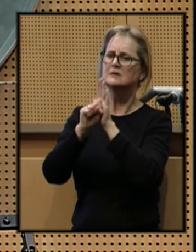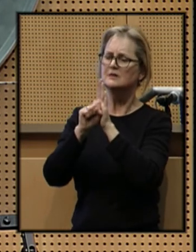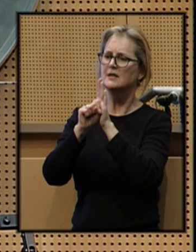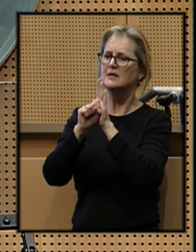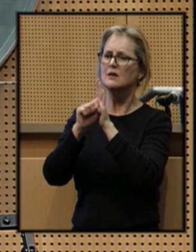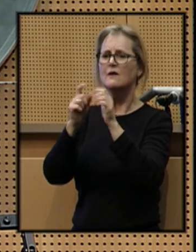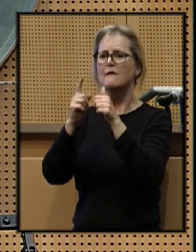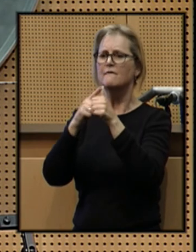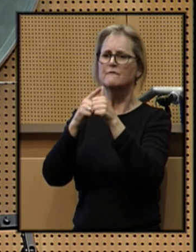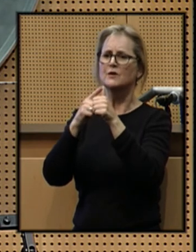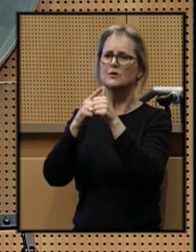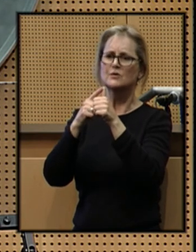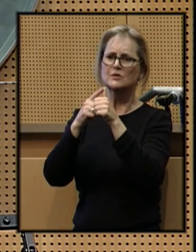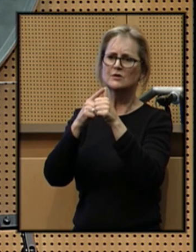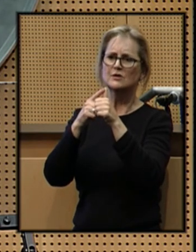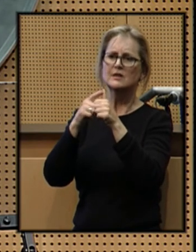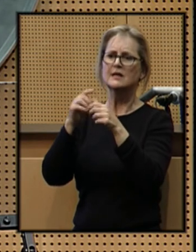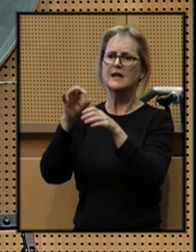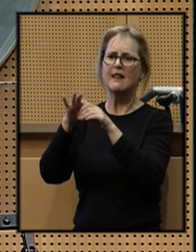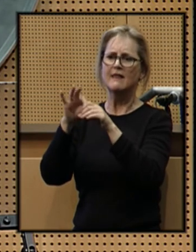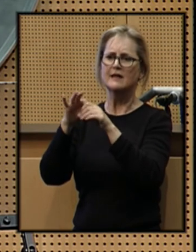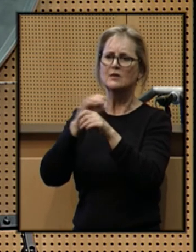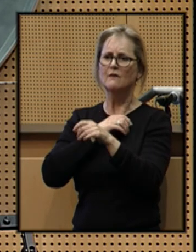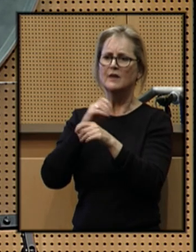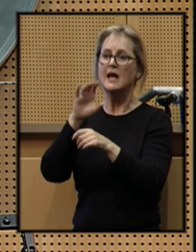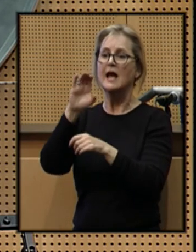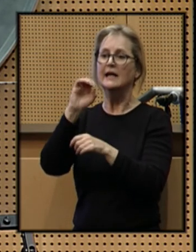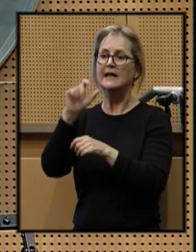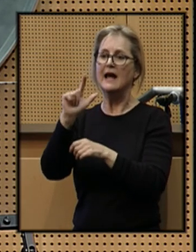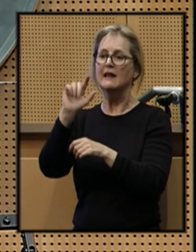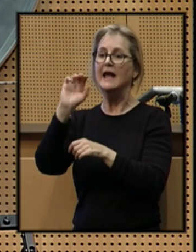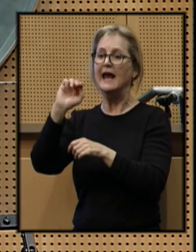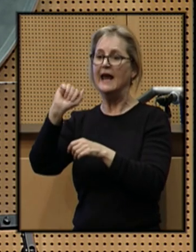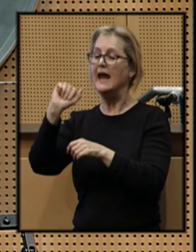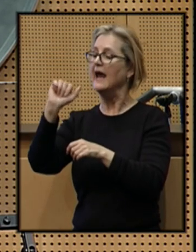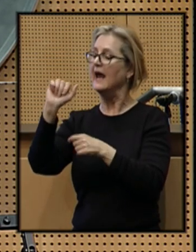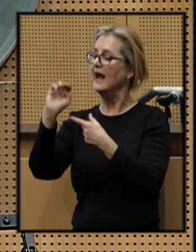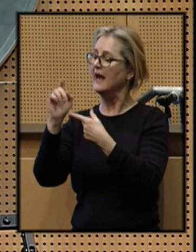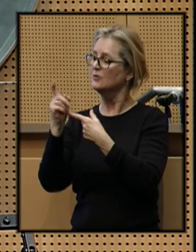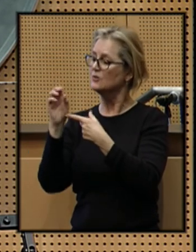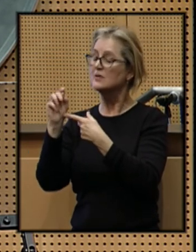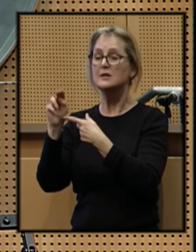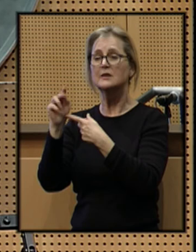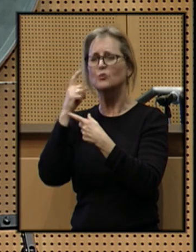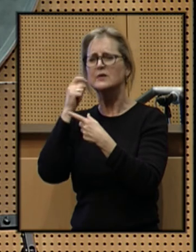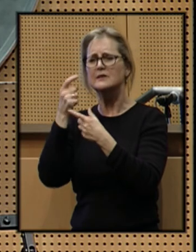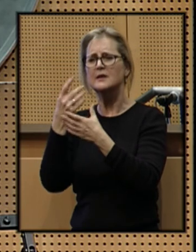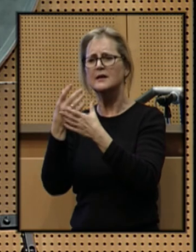first out-elected official, Cal Anderson, who had recently passed away from AIDS.